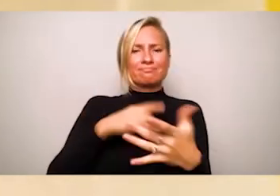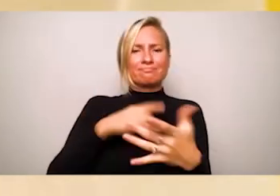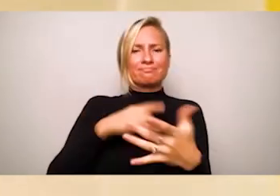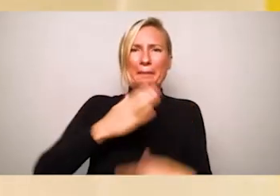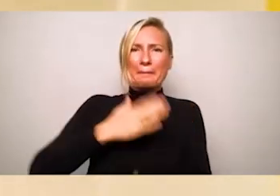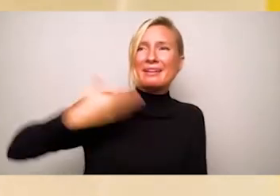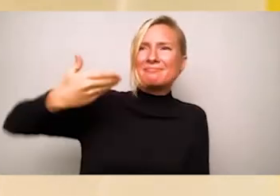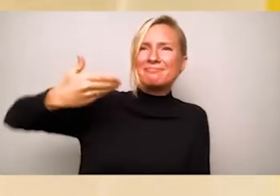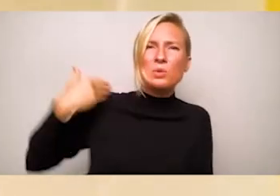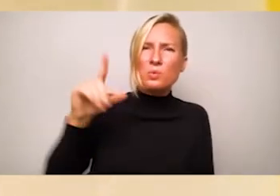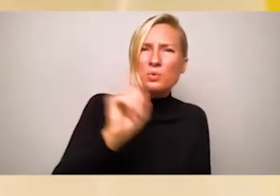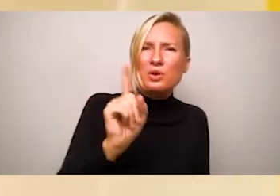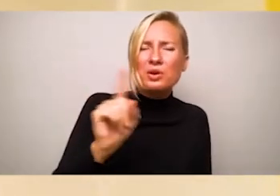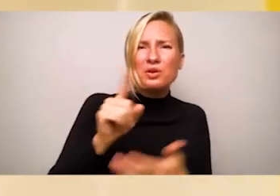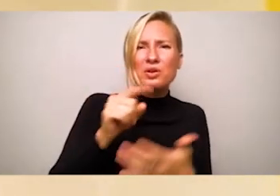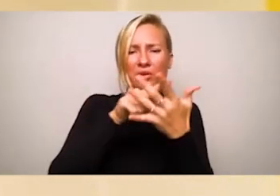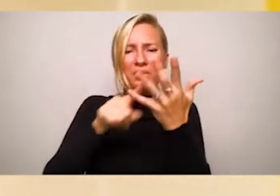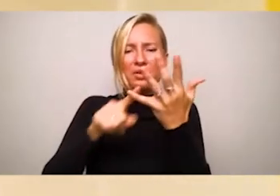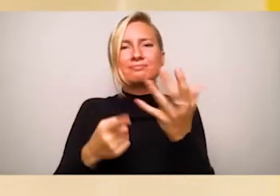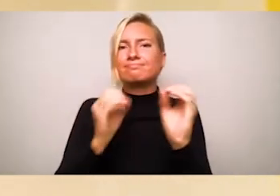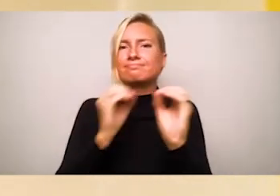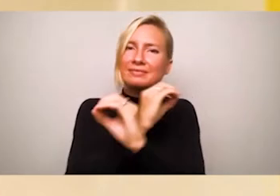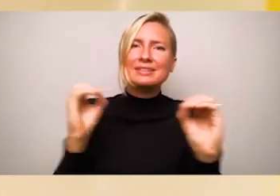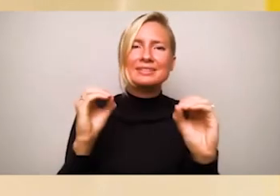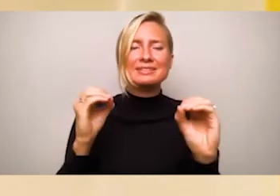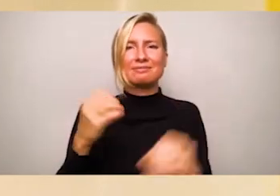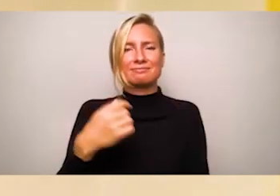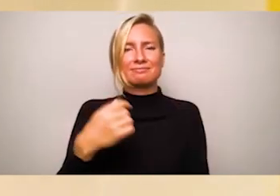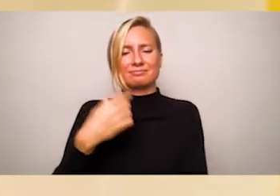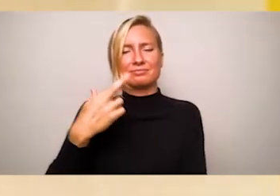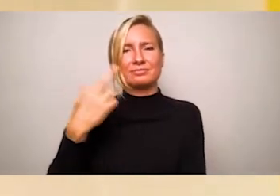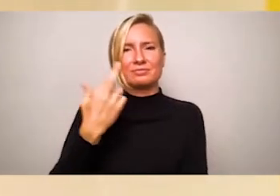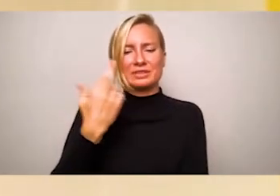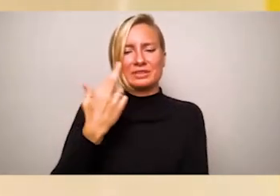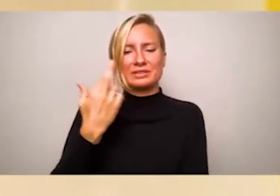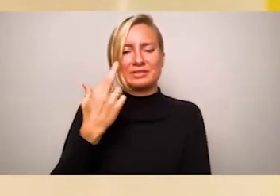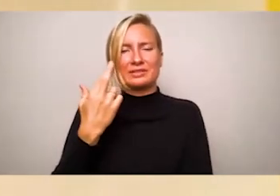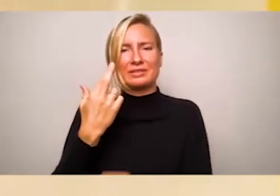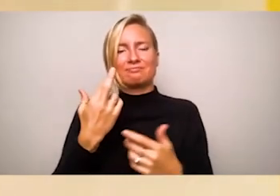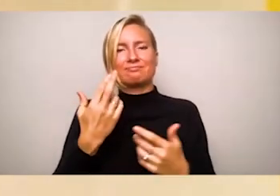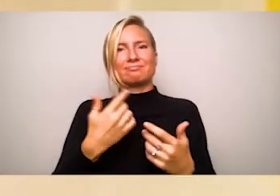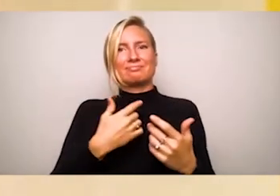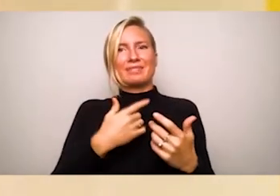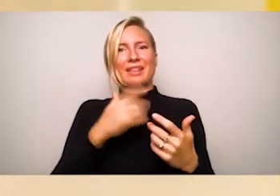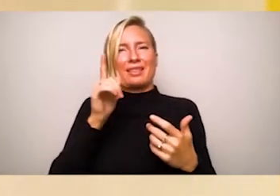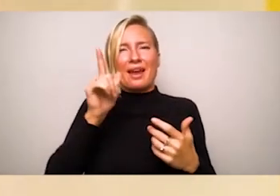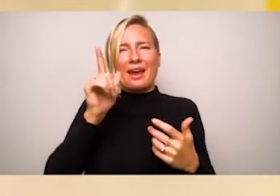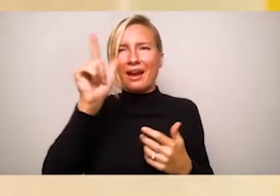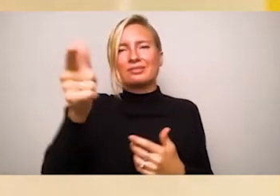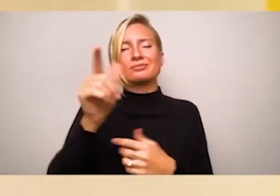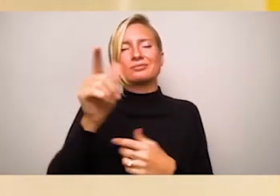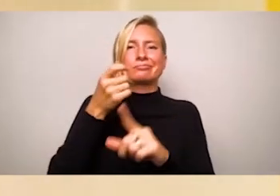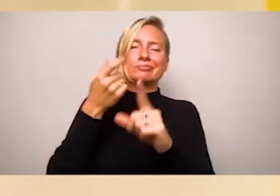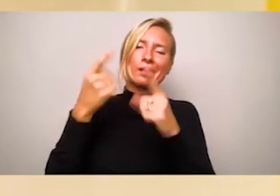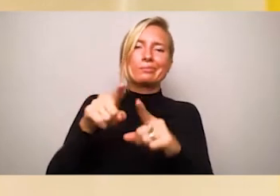and disowned my truths. It was not until 2016, some 22